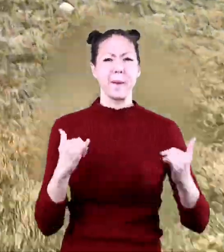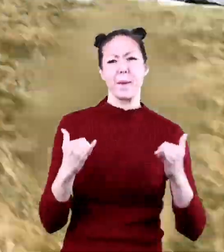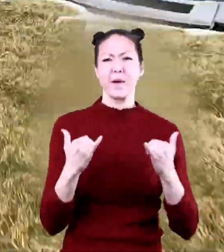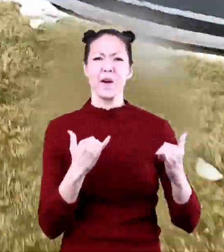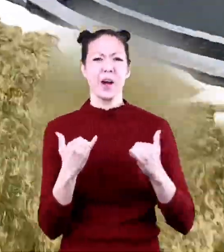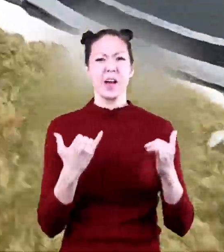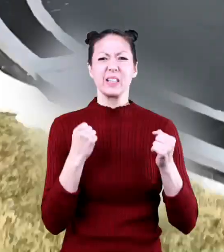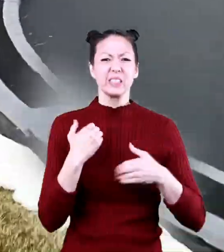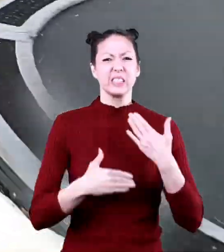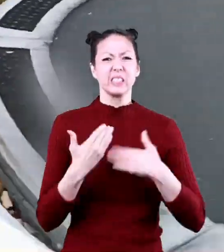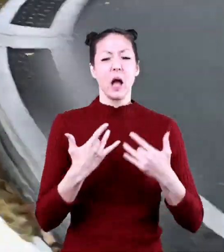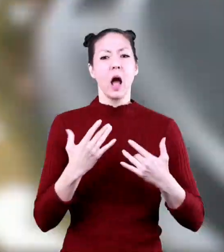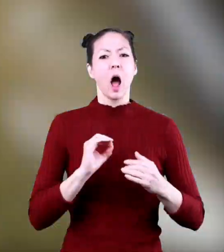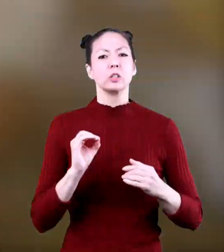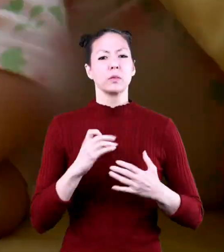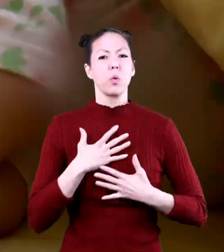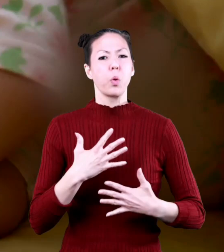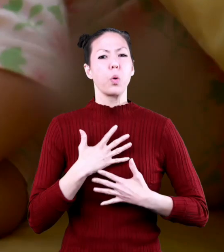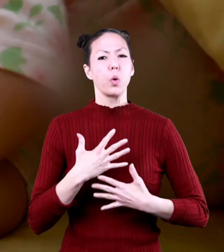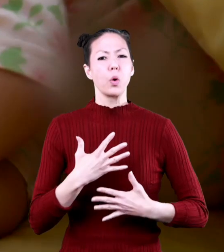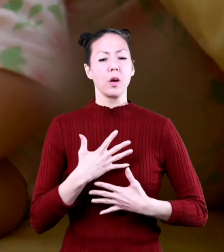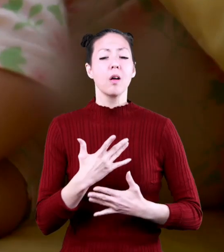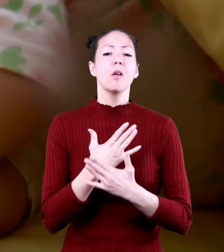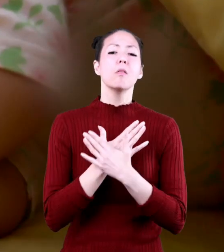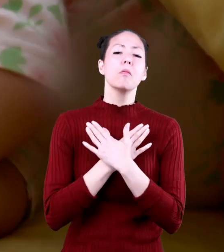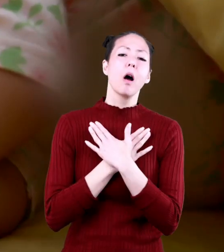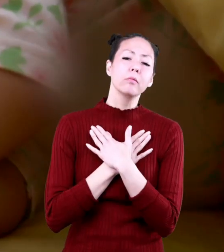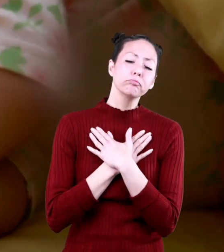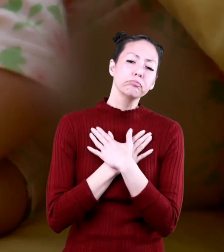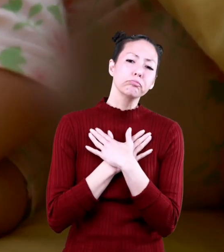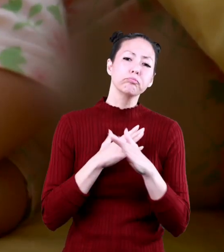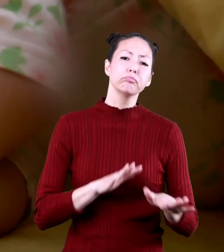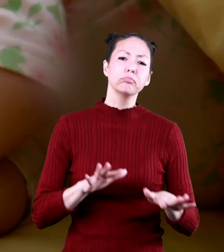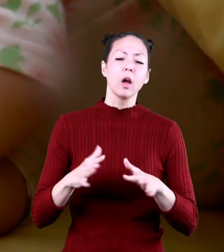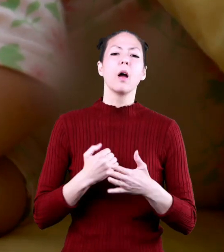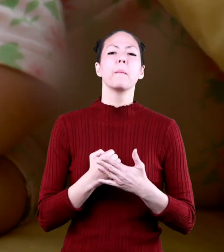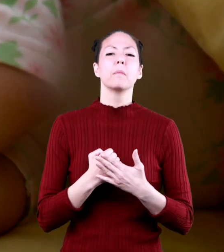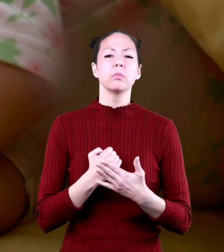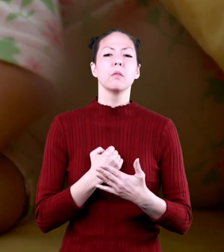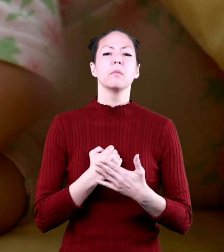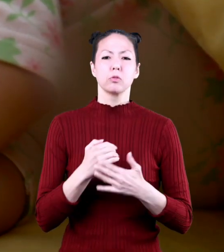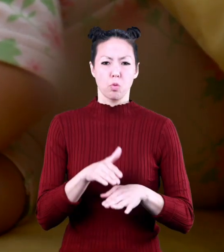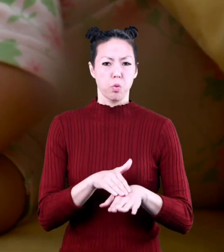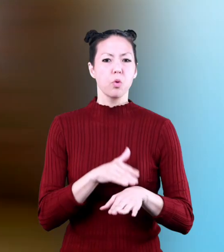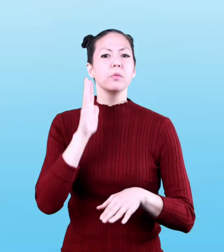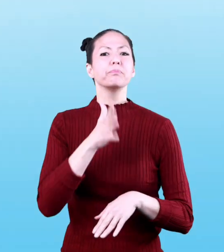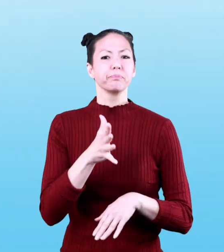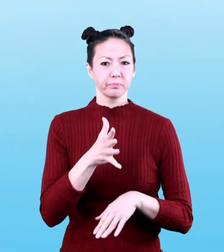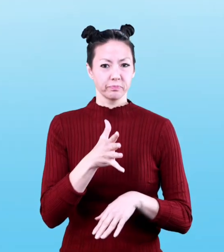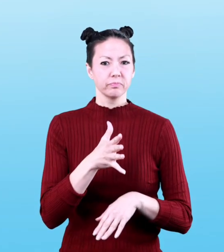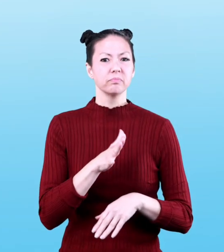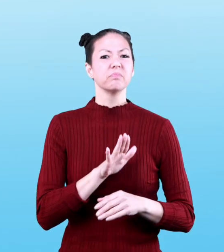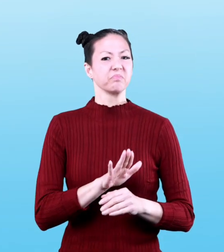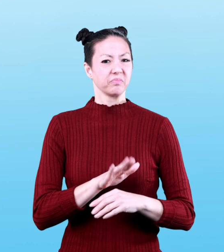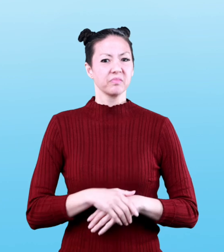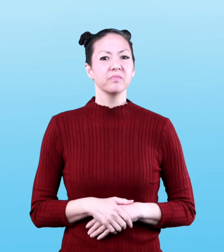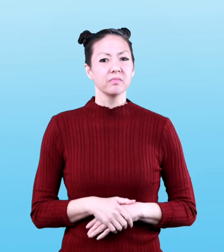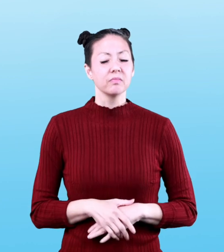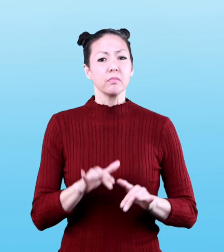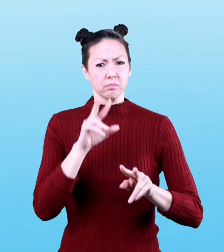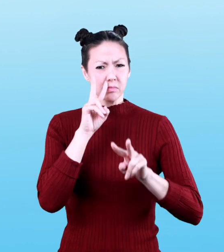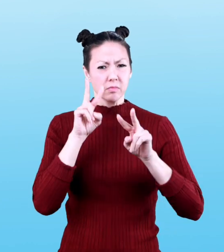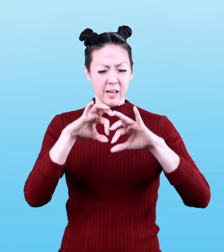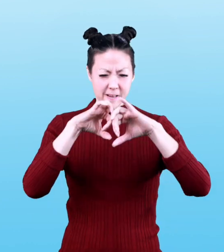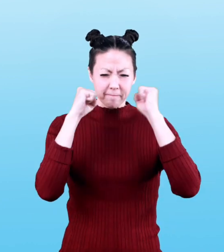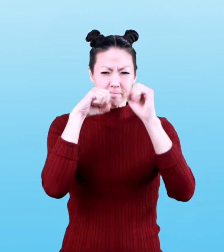your body needs more oxygen and when you're resting your heart beats more slowly let's look more closely